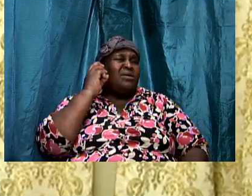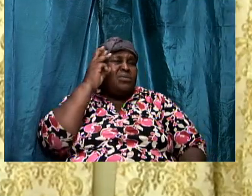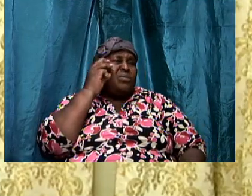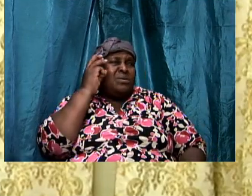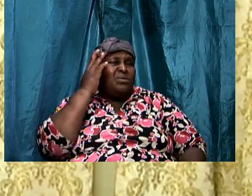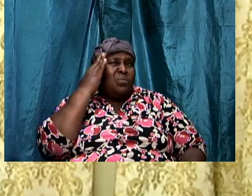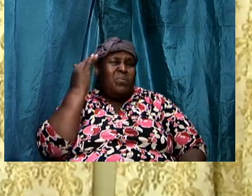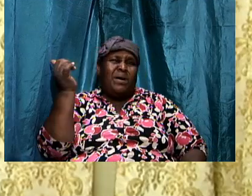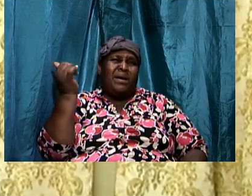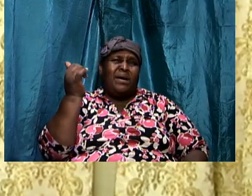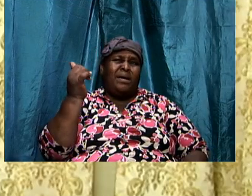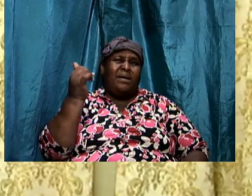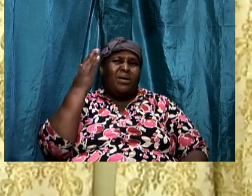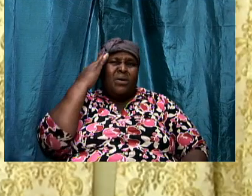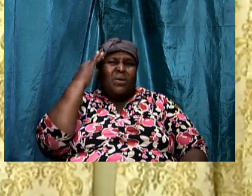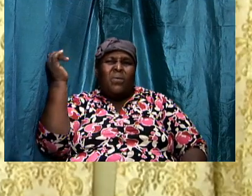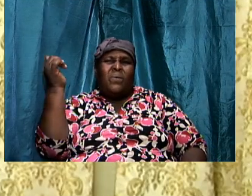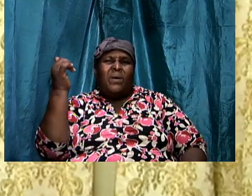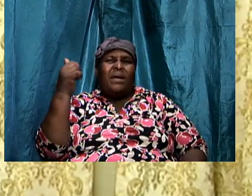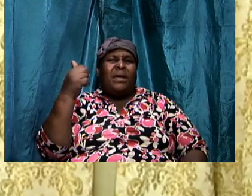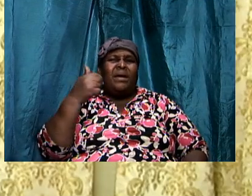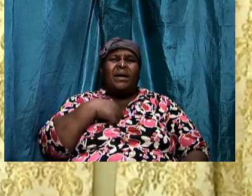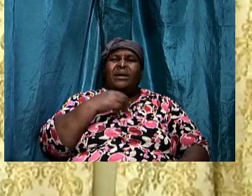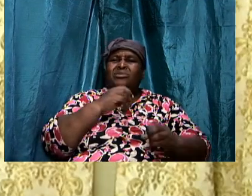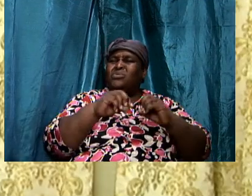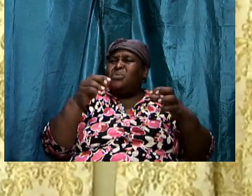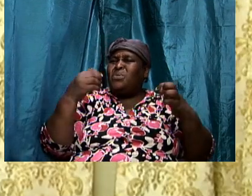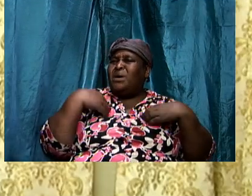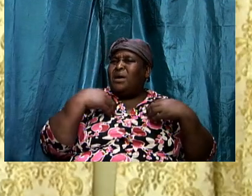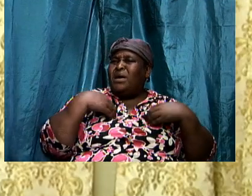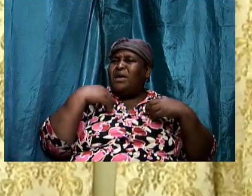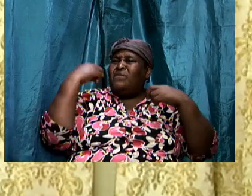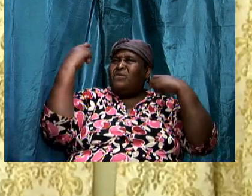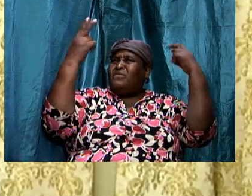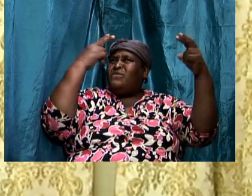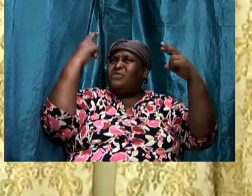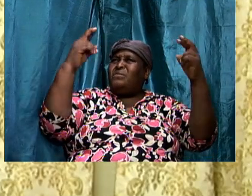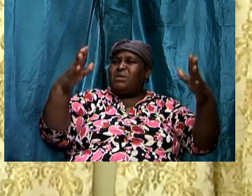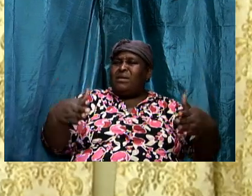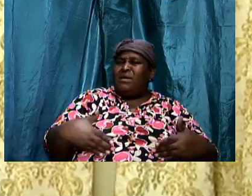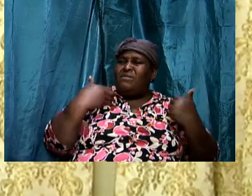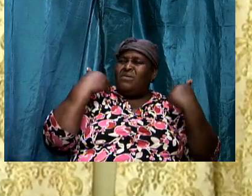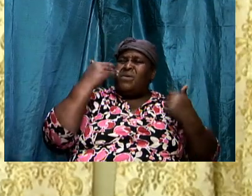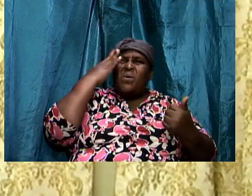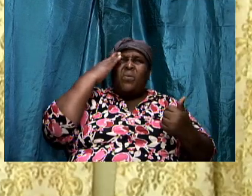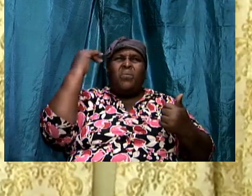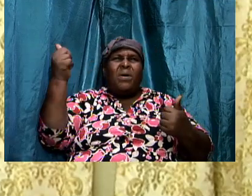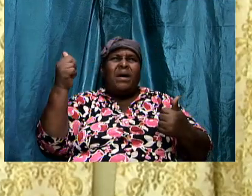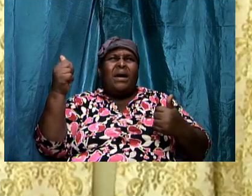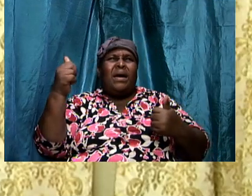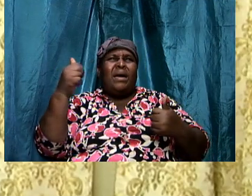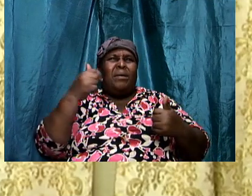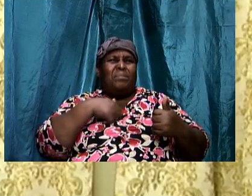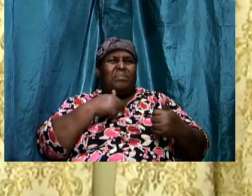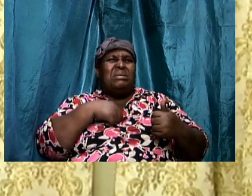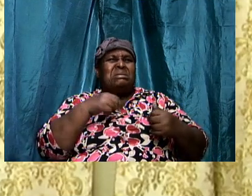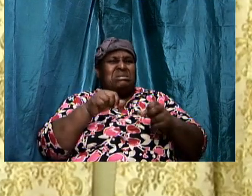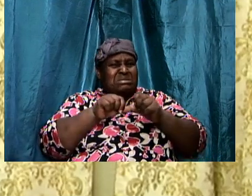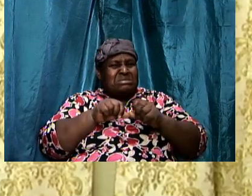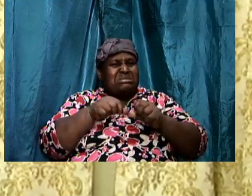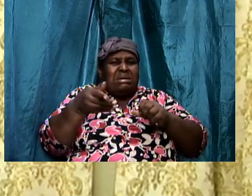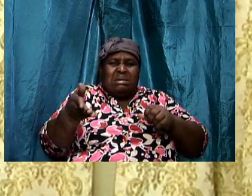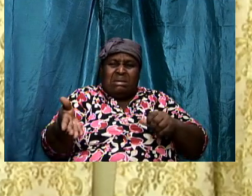Overcoming life. Why. Am I constantly. At this place. Why. Why.